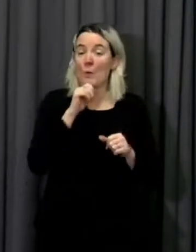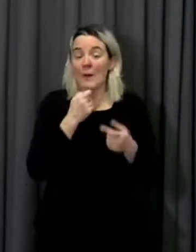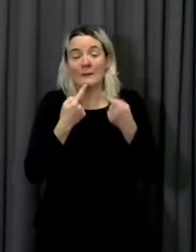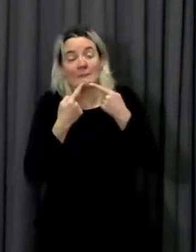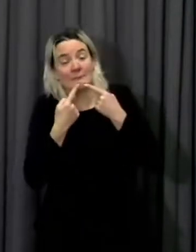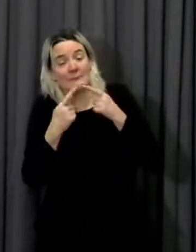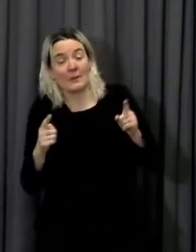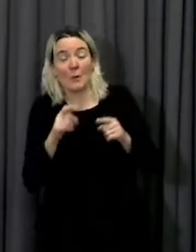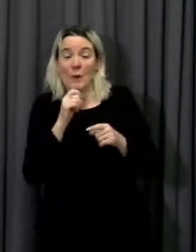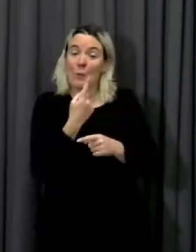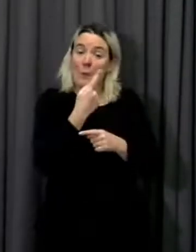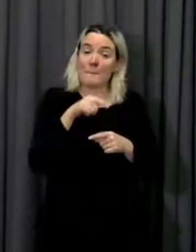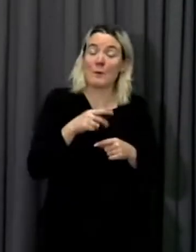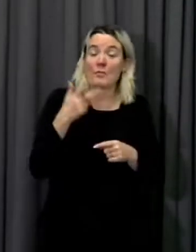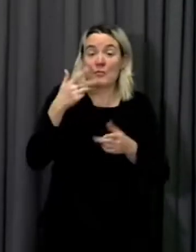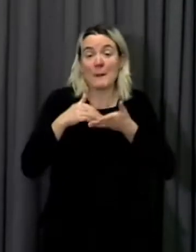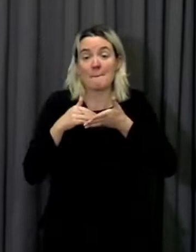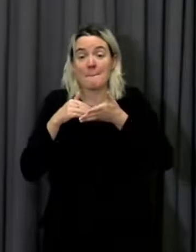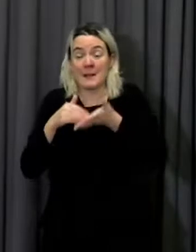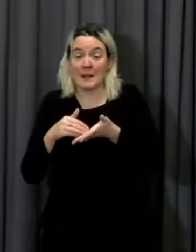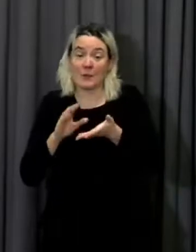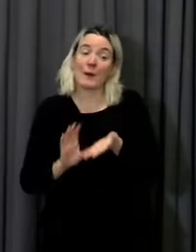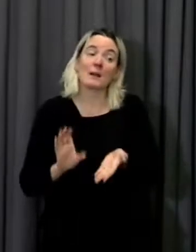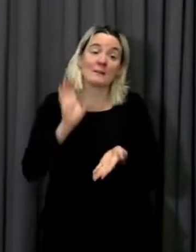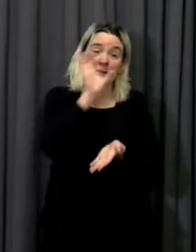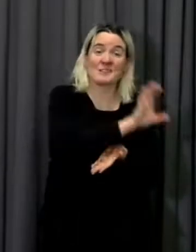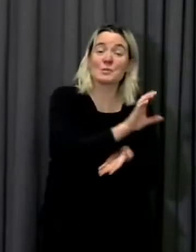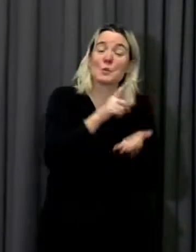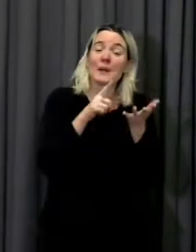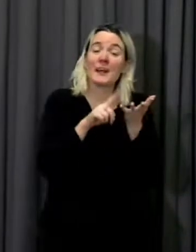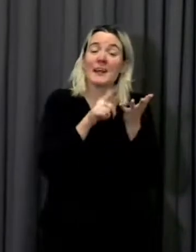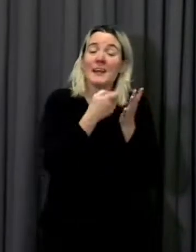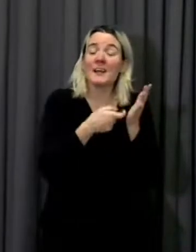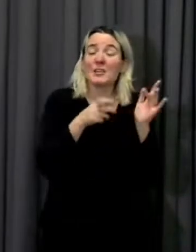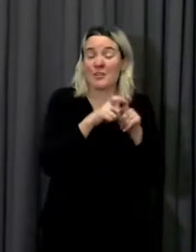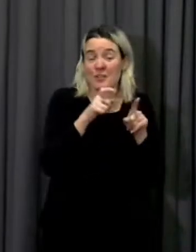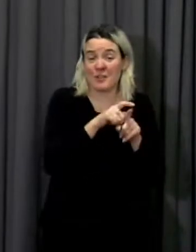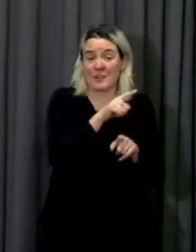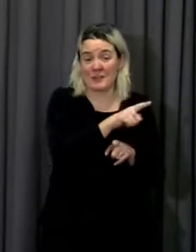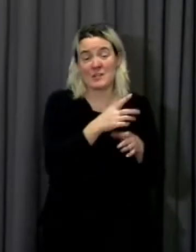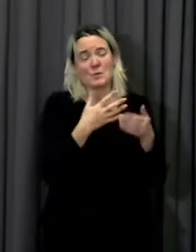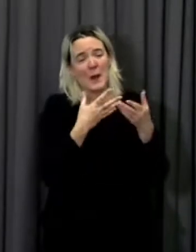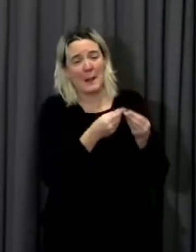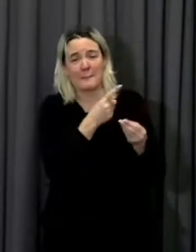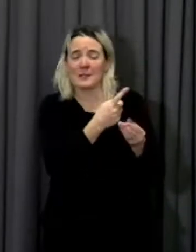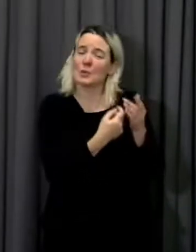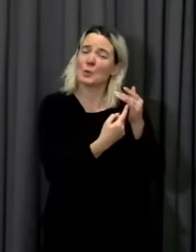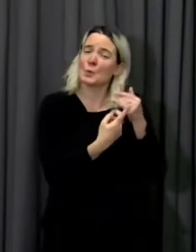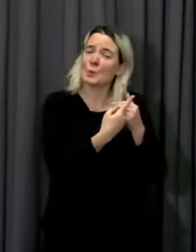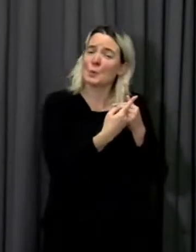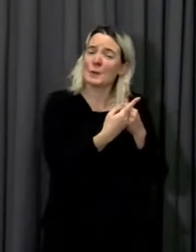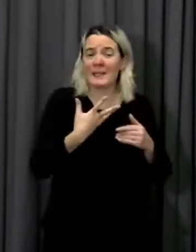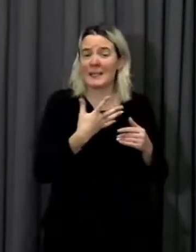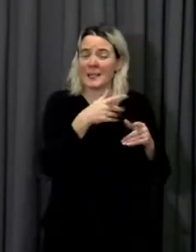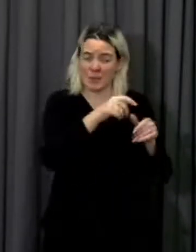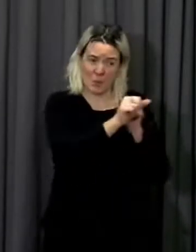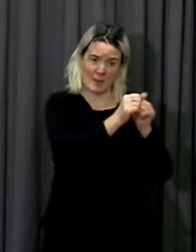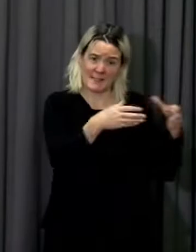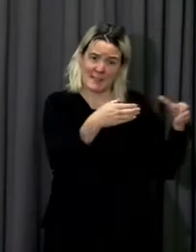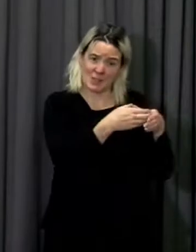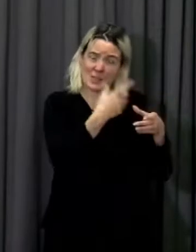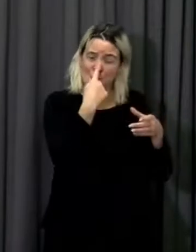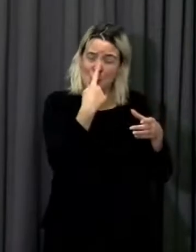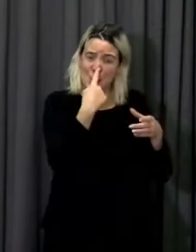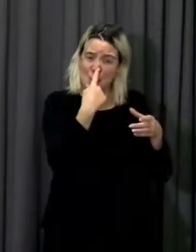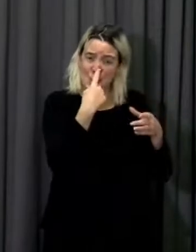.3 miliwn yn ychwanegol i'r Erdd i helpu'r mudiad unigryw yma i ail adeiladu. I'm really